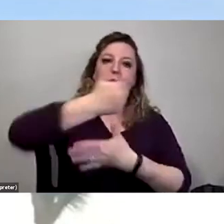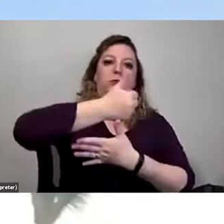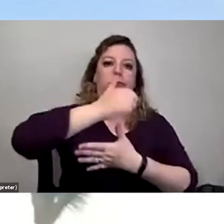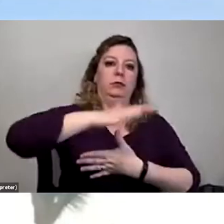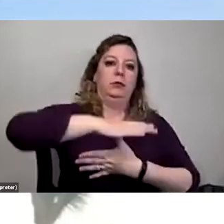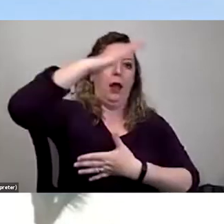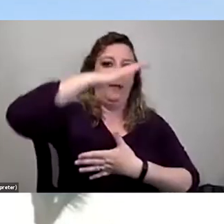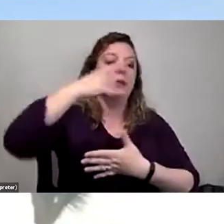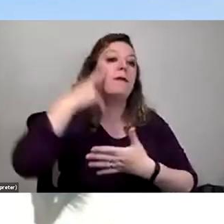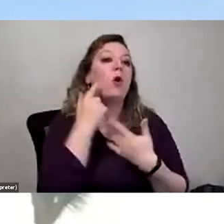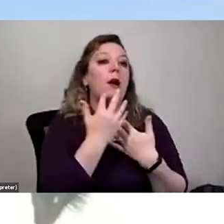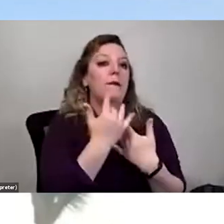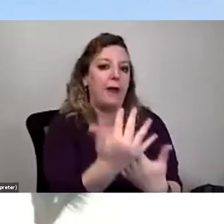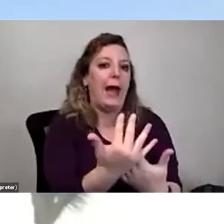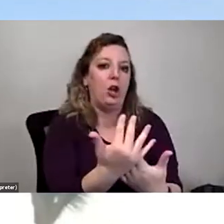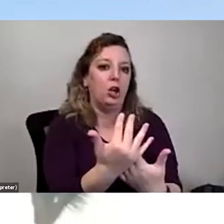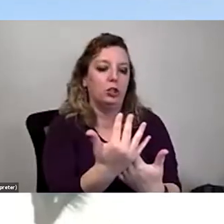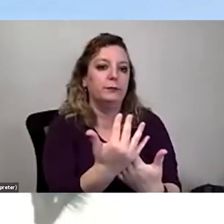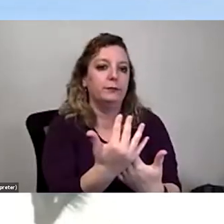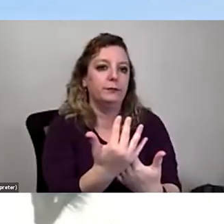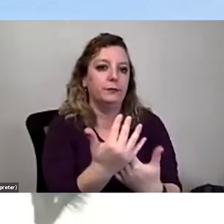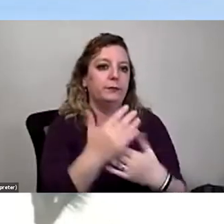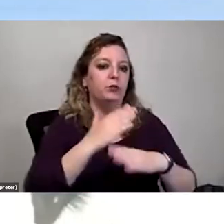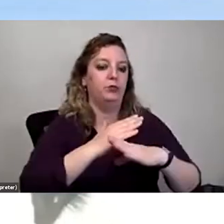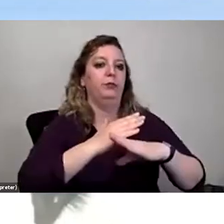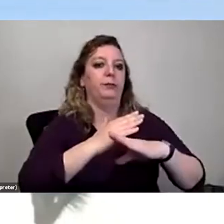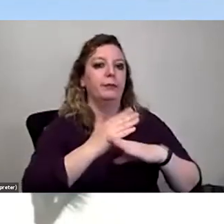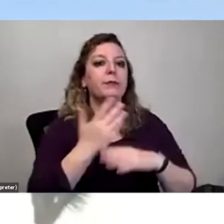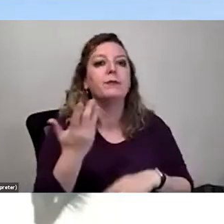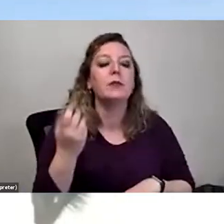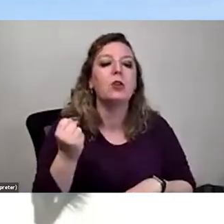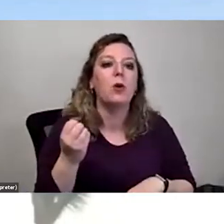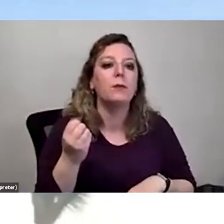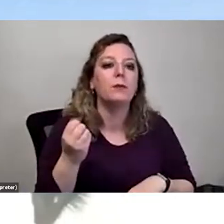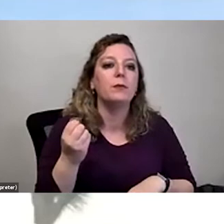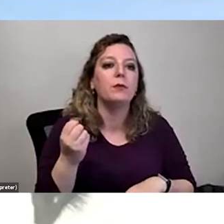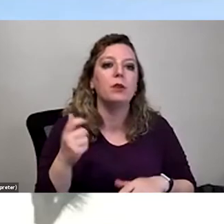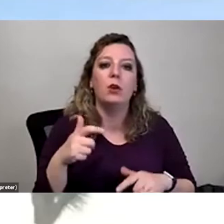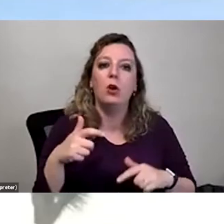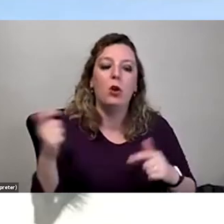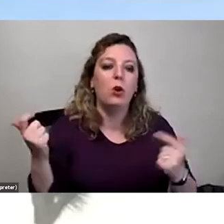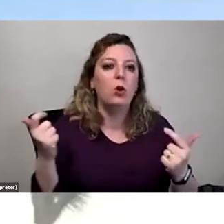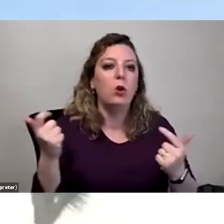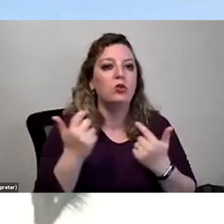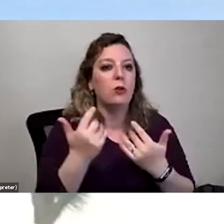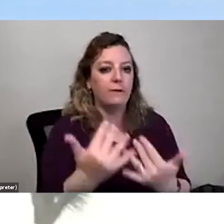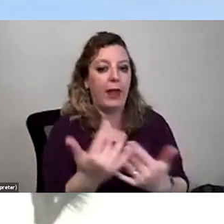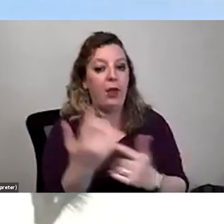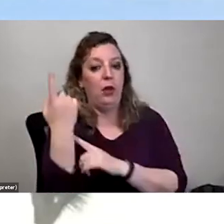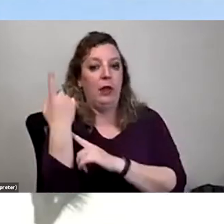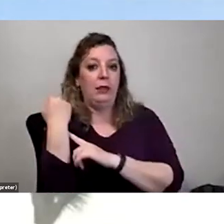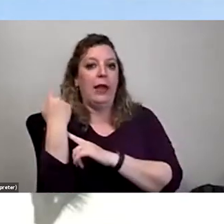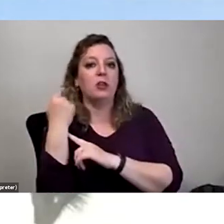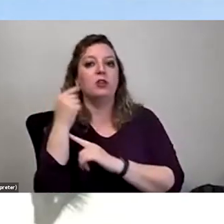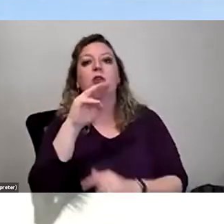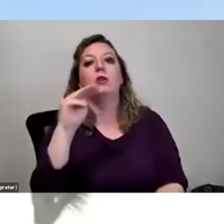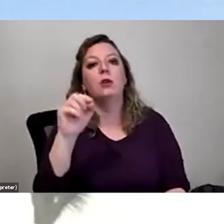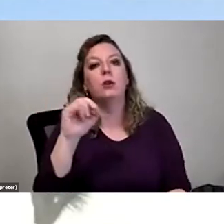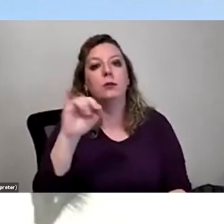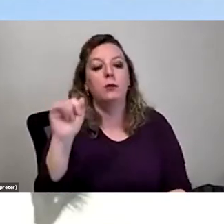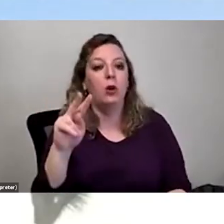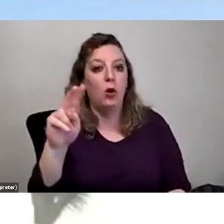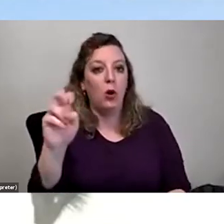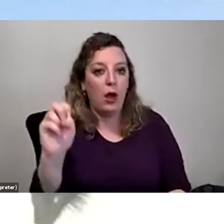it comes to fire, wildfire, um, prevention. So there's a huge wildfire last year in Mojave national preserve